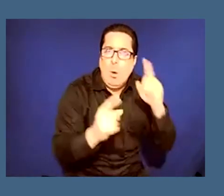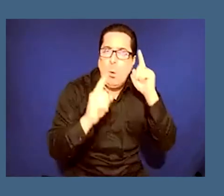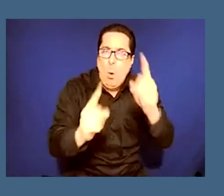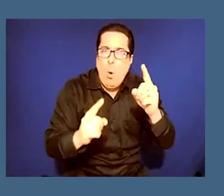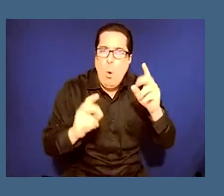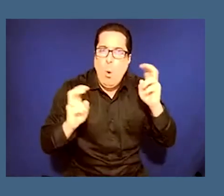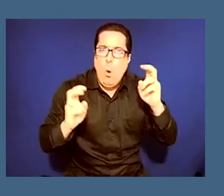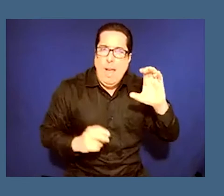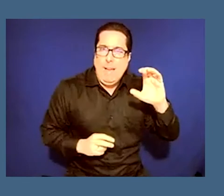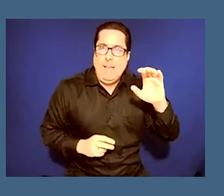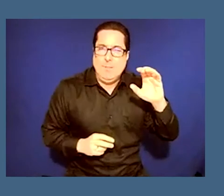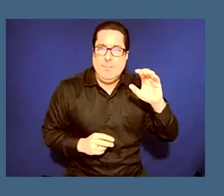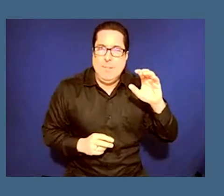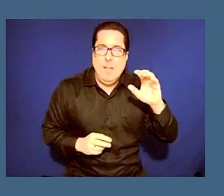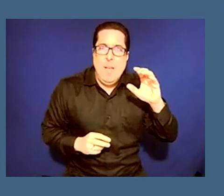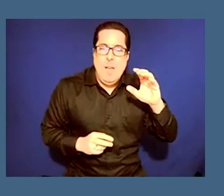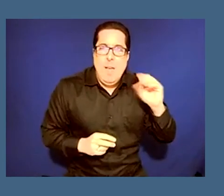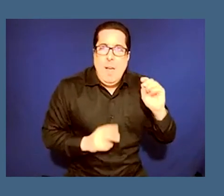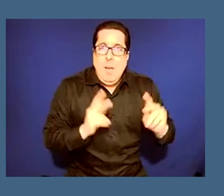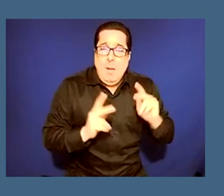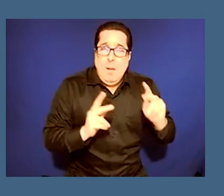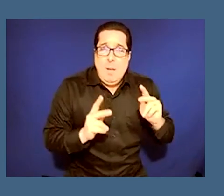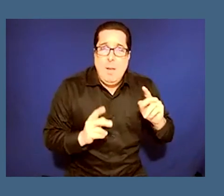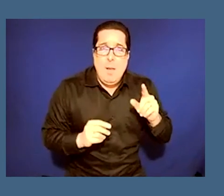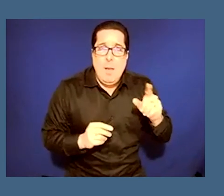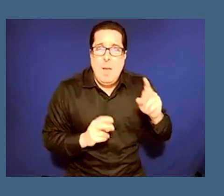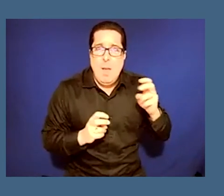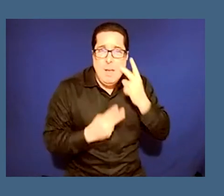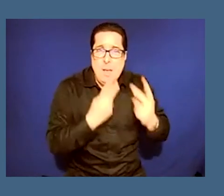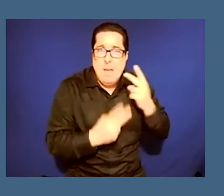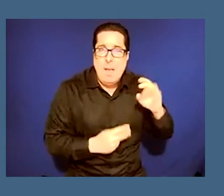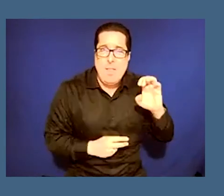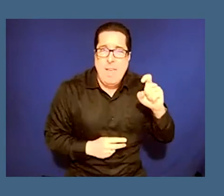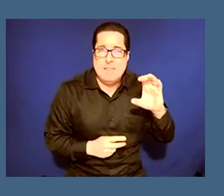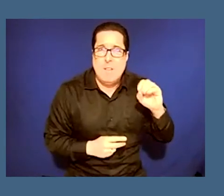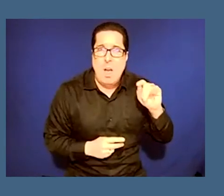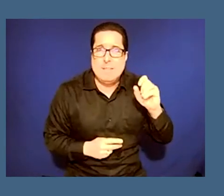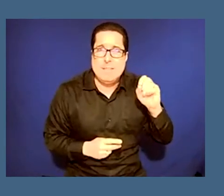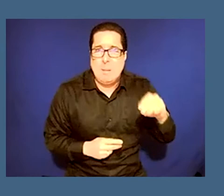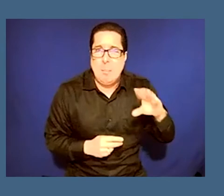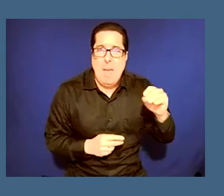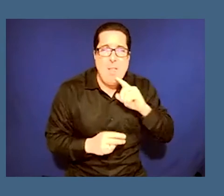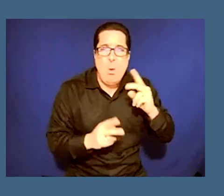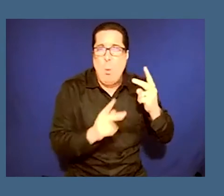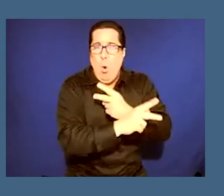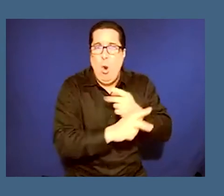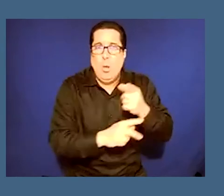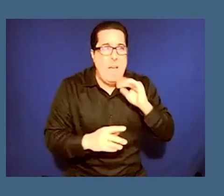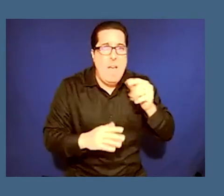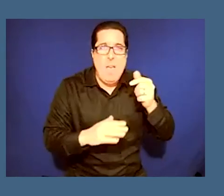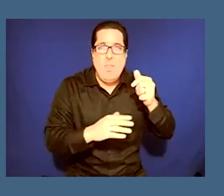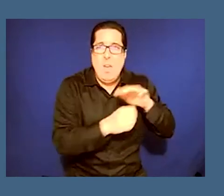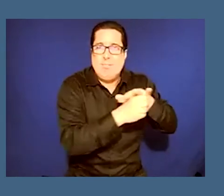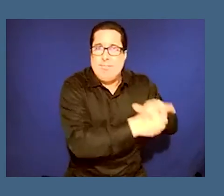as exoticism or at its worst an encouragement towards a supremacism